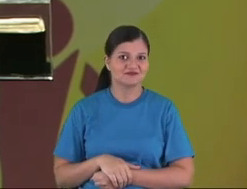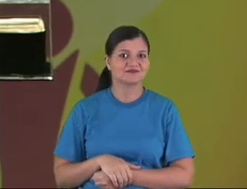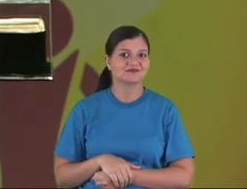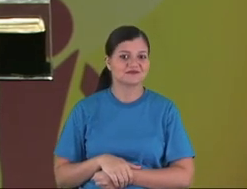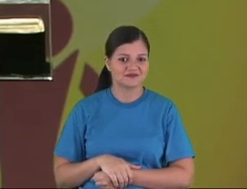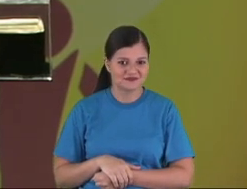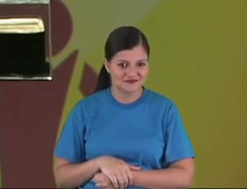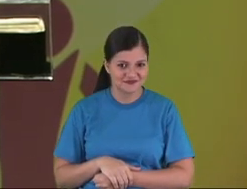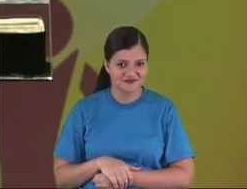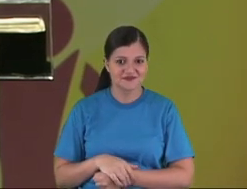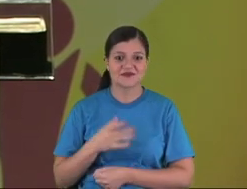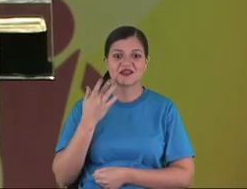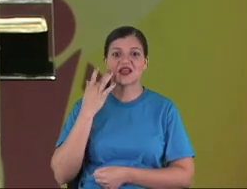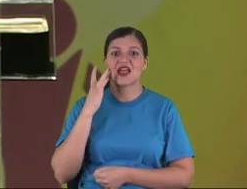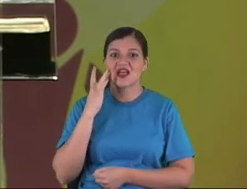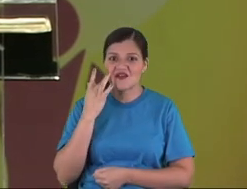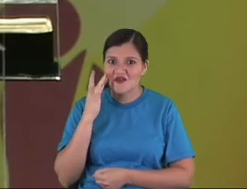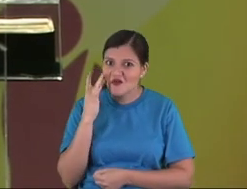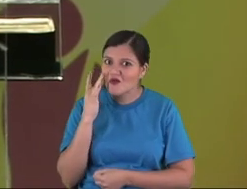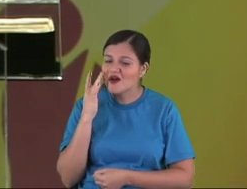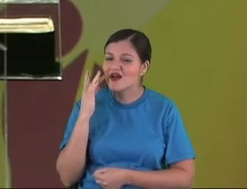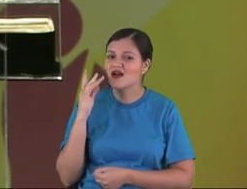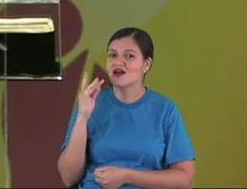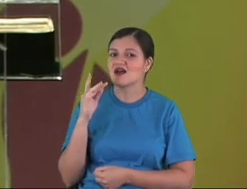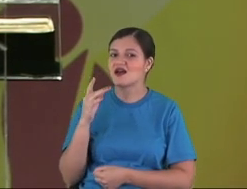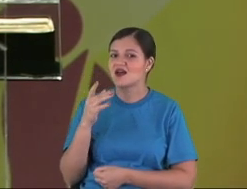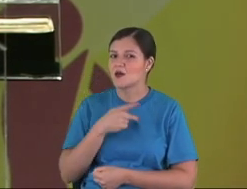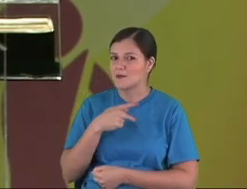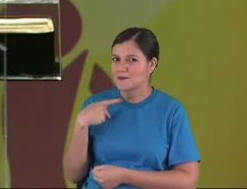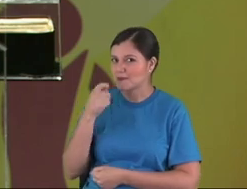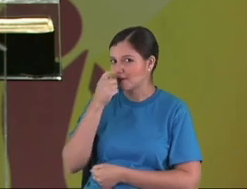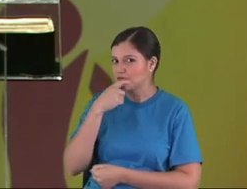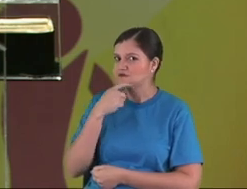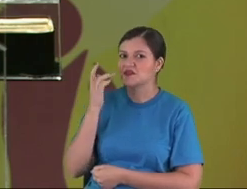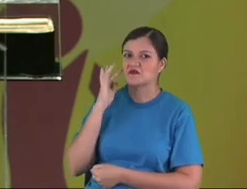more than you should to live. 15 years, I guess so.